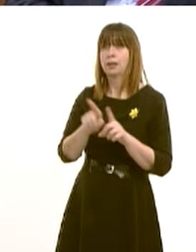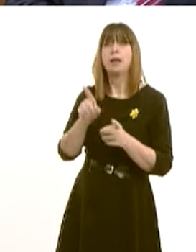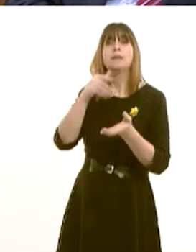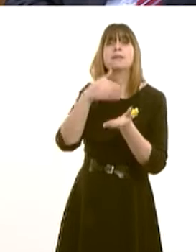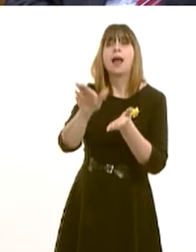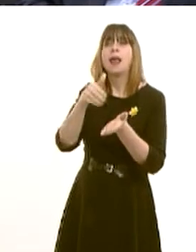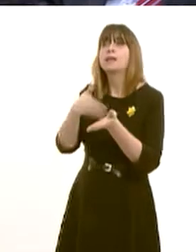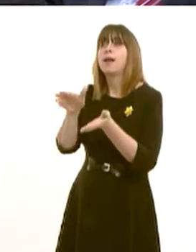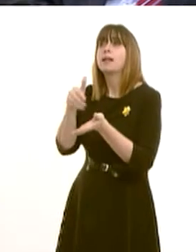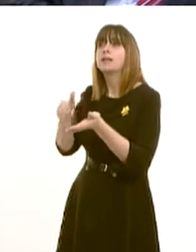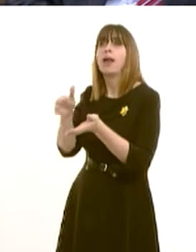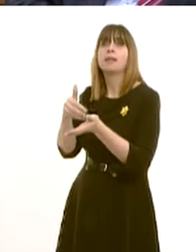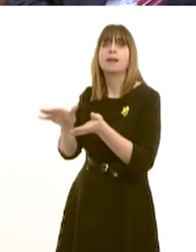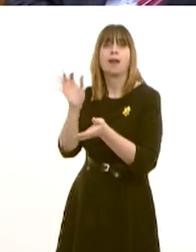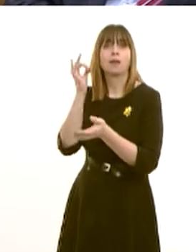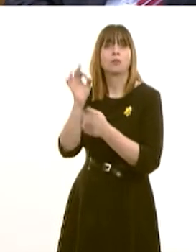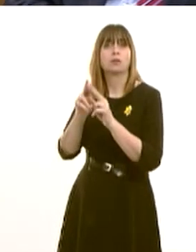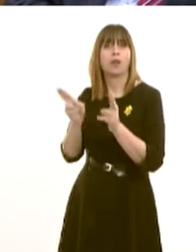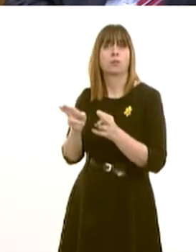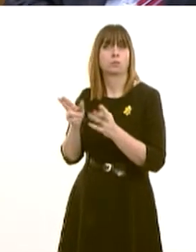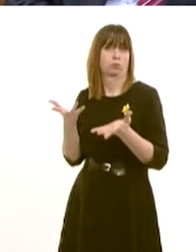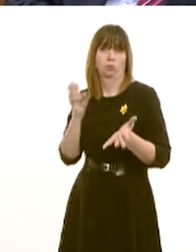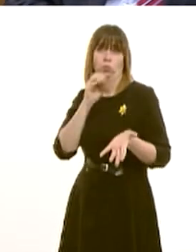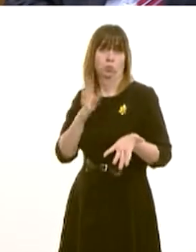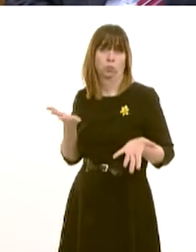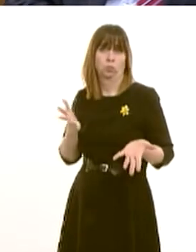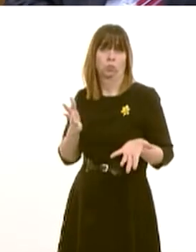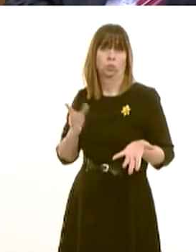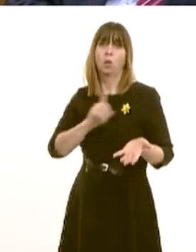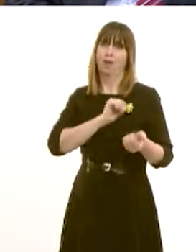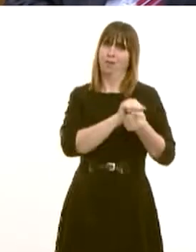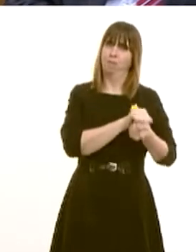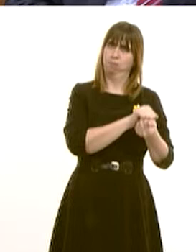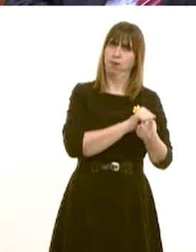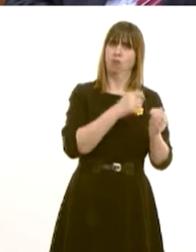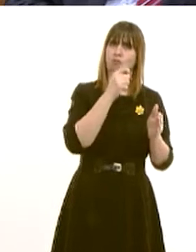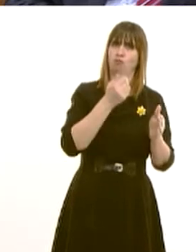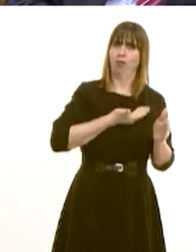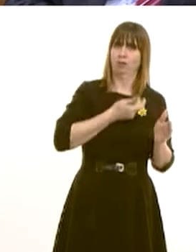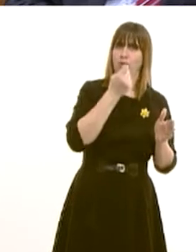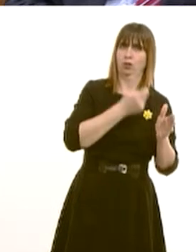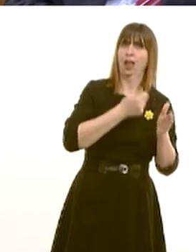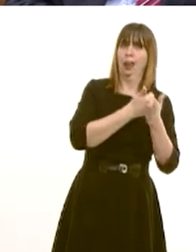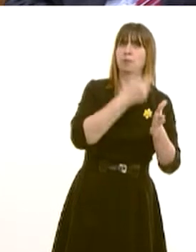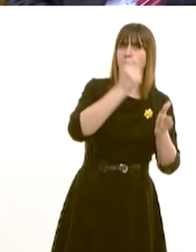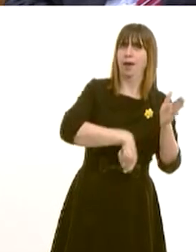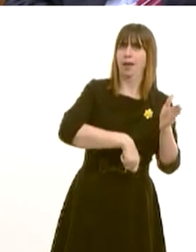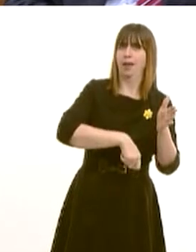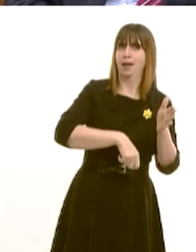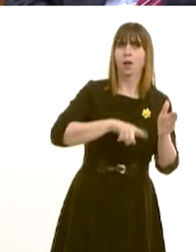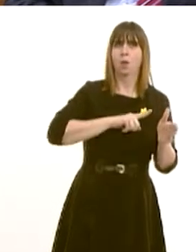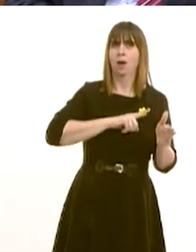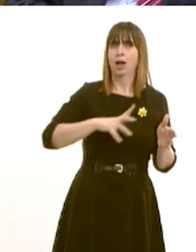housing, which is why we're not going to abolish the rights to buy. Why? Because otherwise, it's the equivalent of trying to fill up a bath with a plug-out,